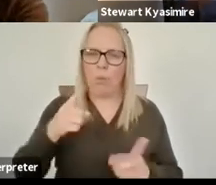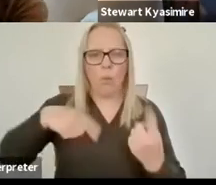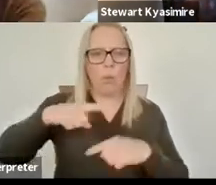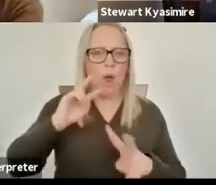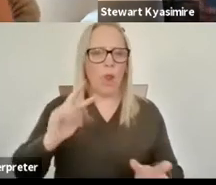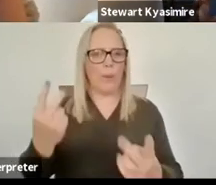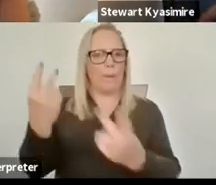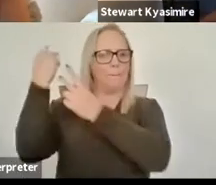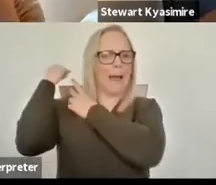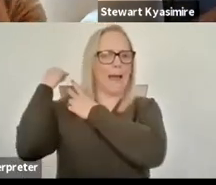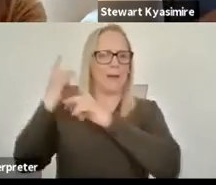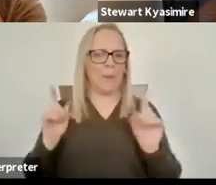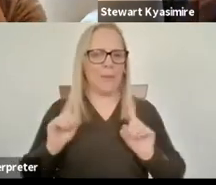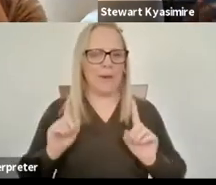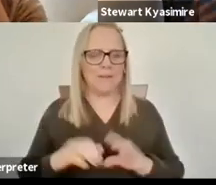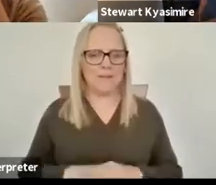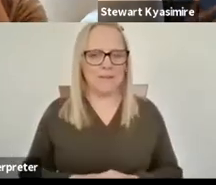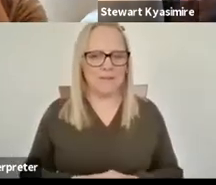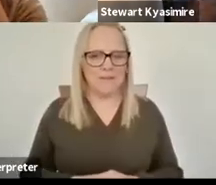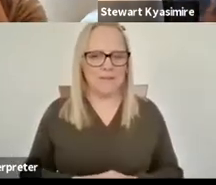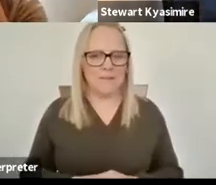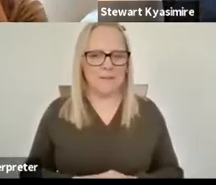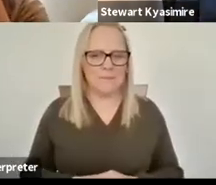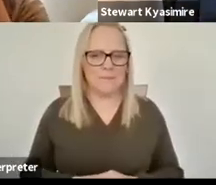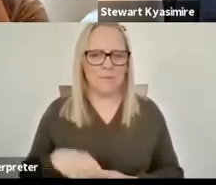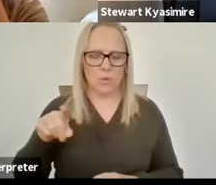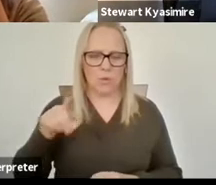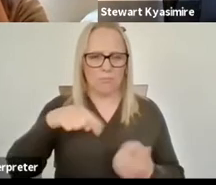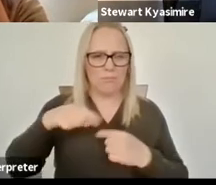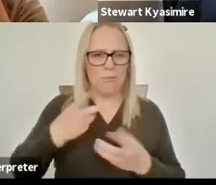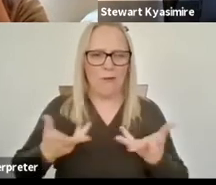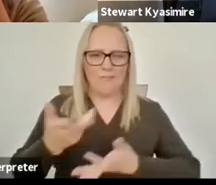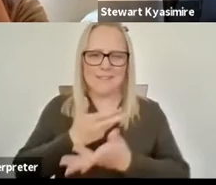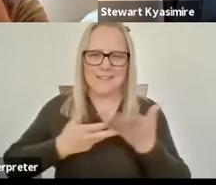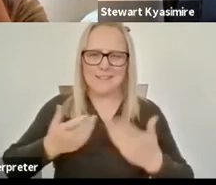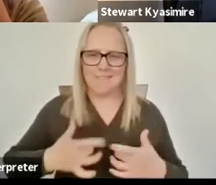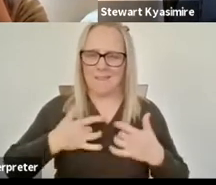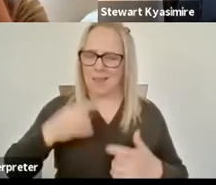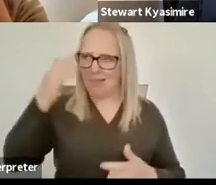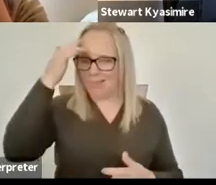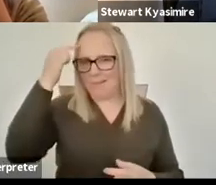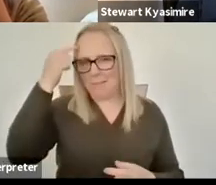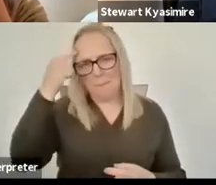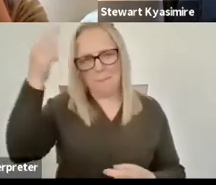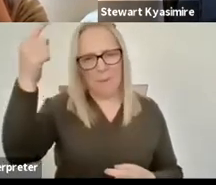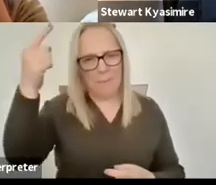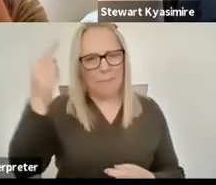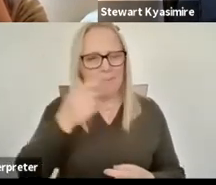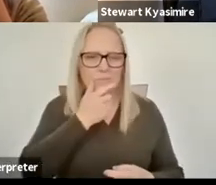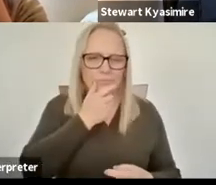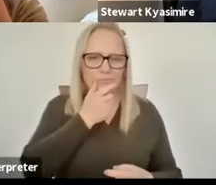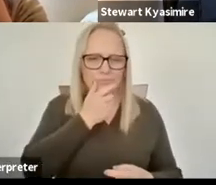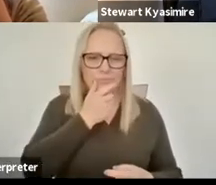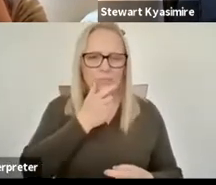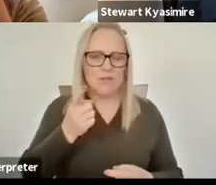just from the conversation kind of sparked my interest in going maybe a major part of that will be um touching